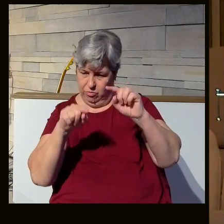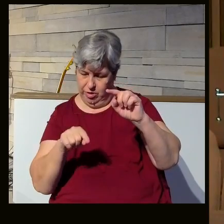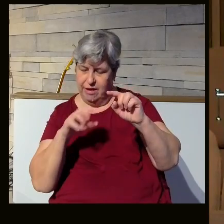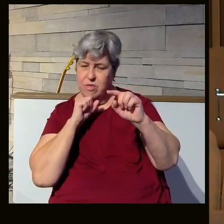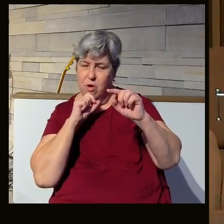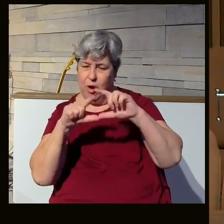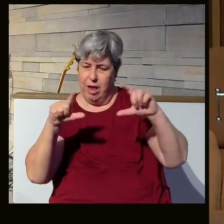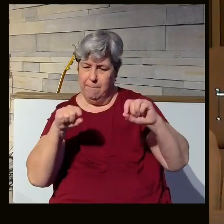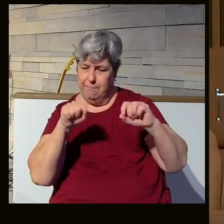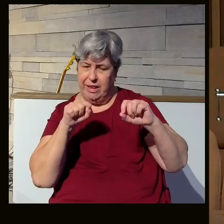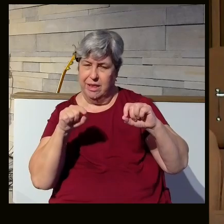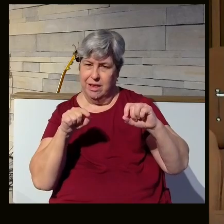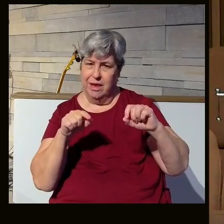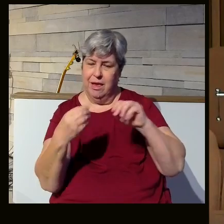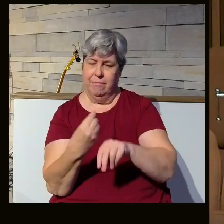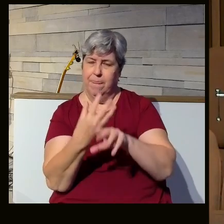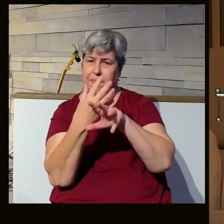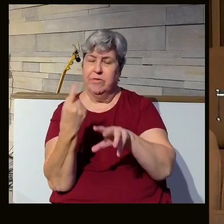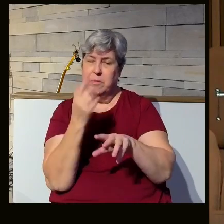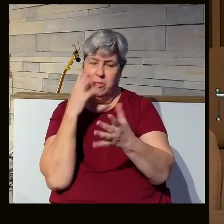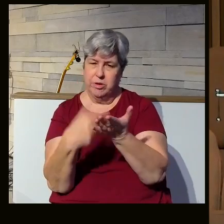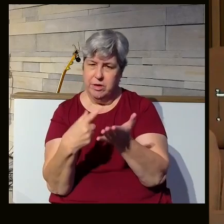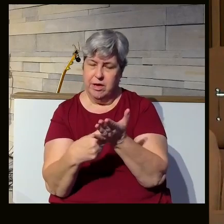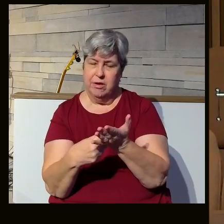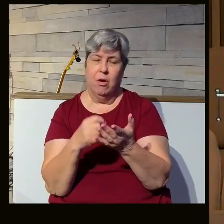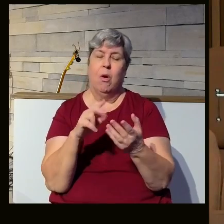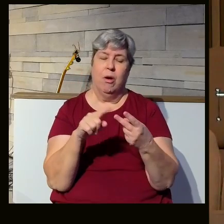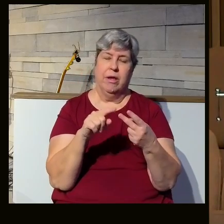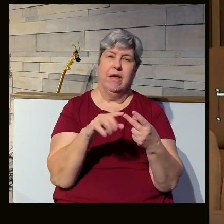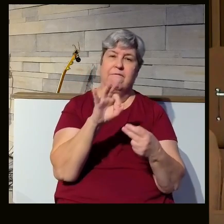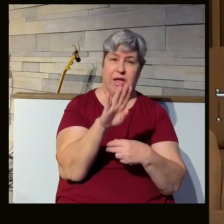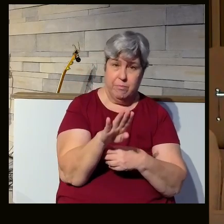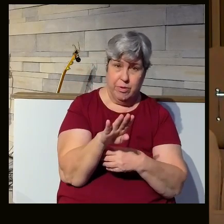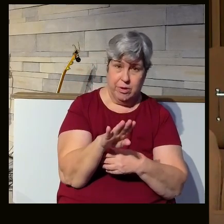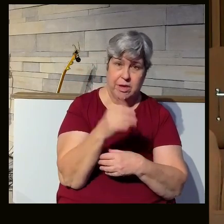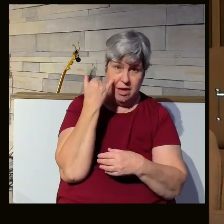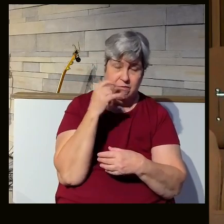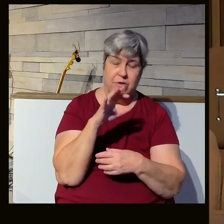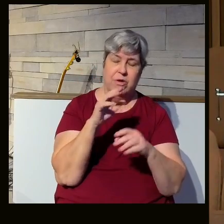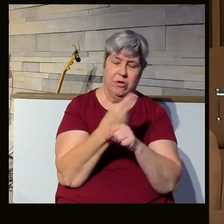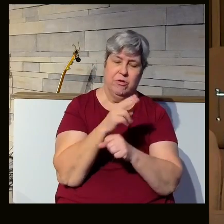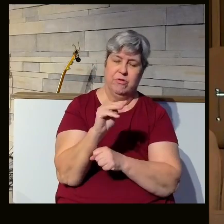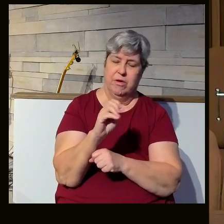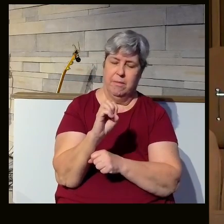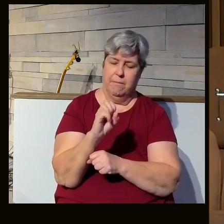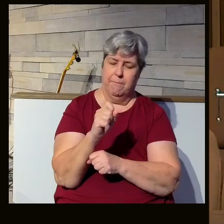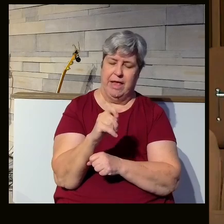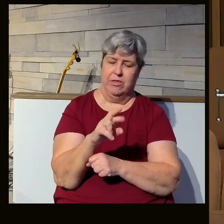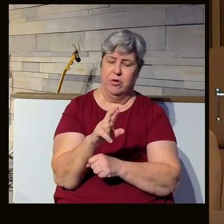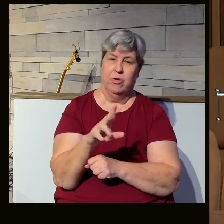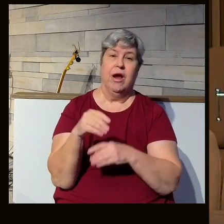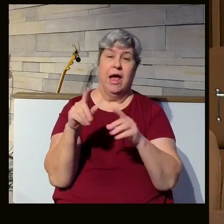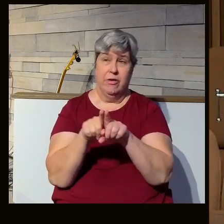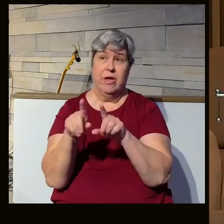and punch the orange button and click on the orange button and somebody will pop up there. Also on Facebook, Facebook Messenger, you can use that. And in fact, I'm